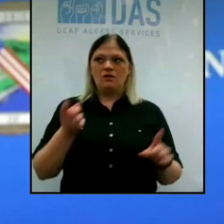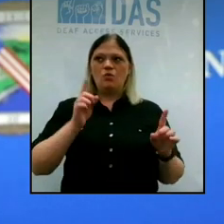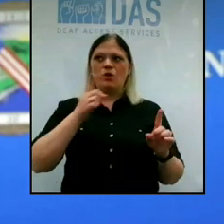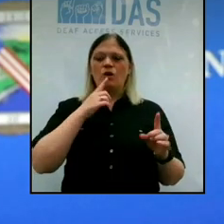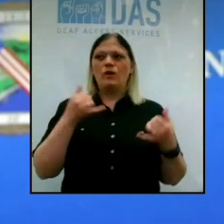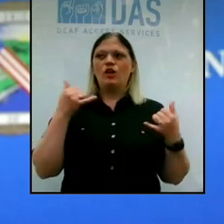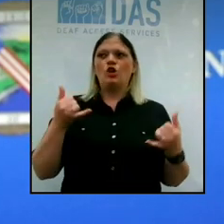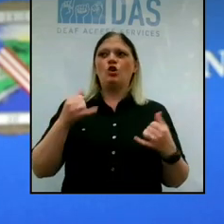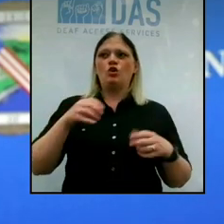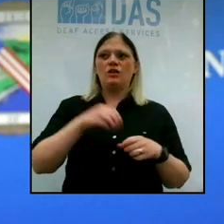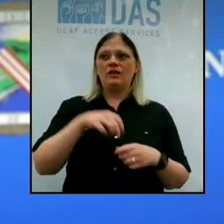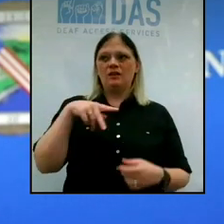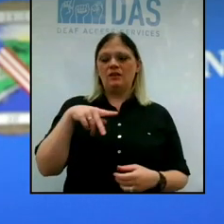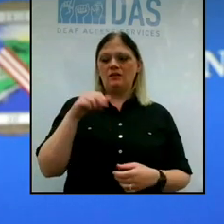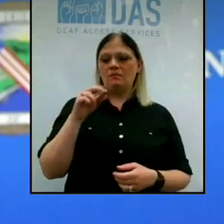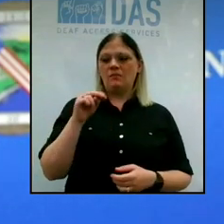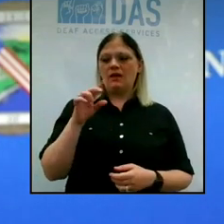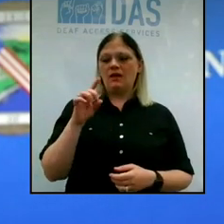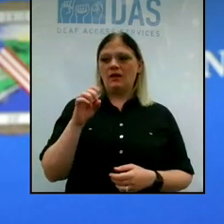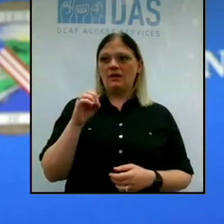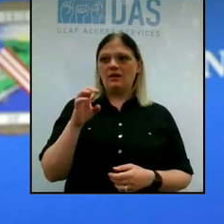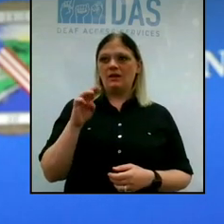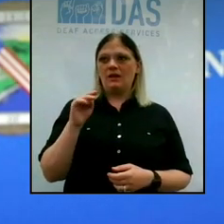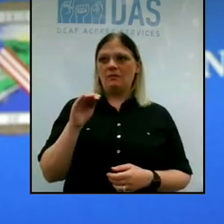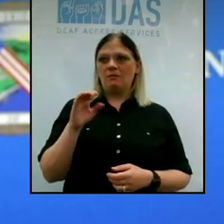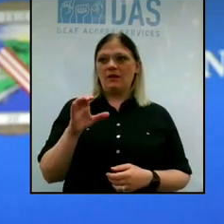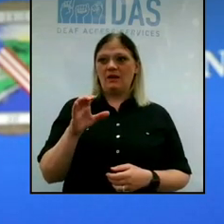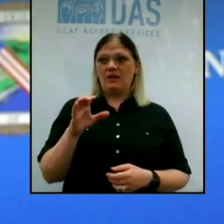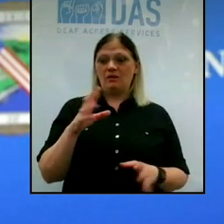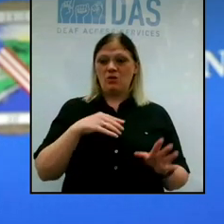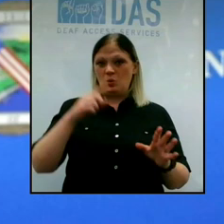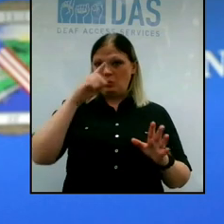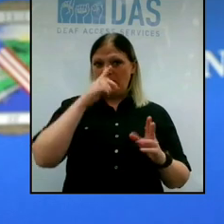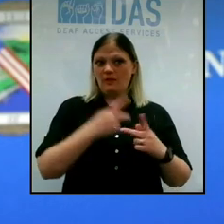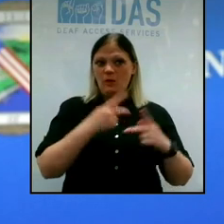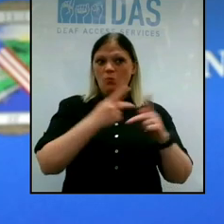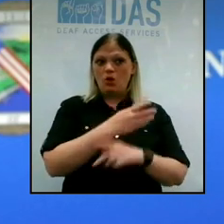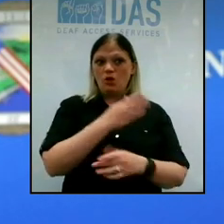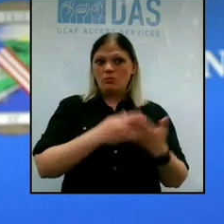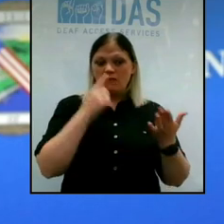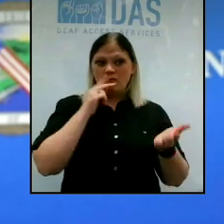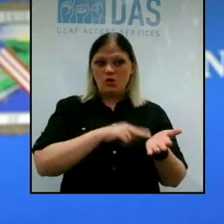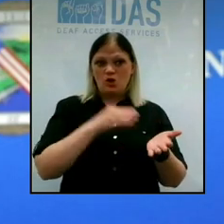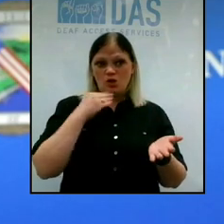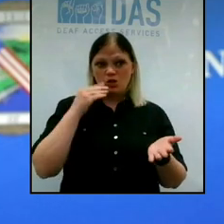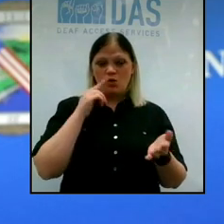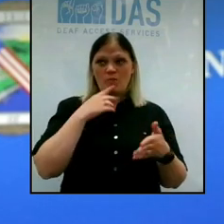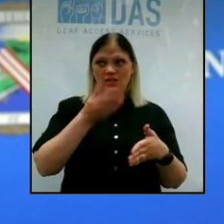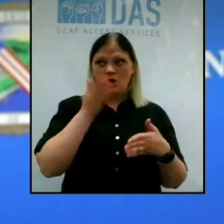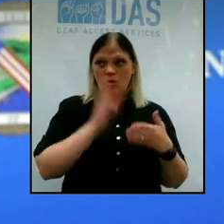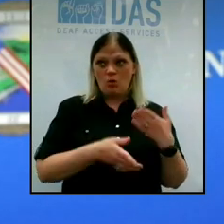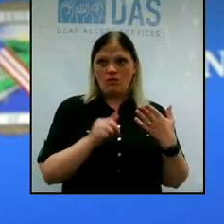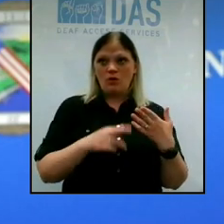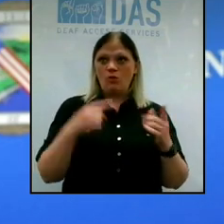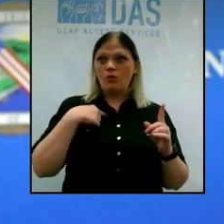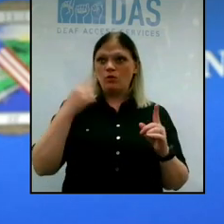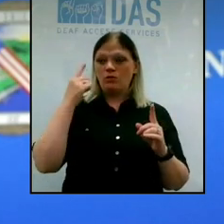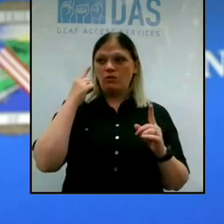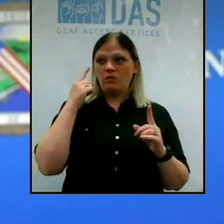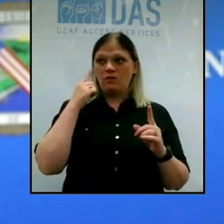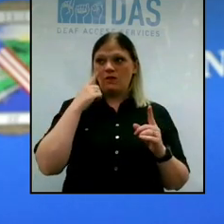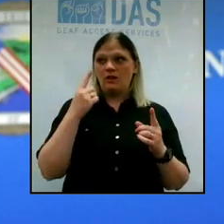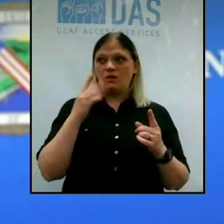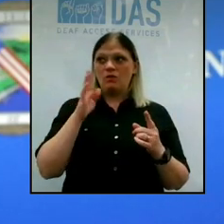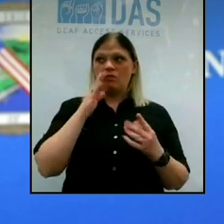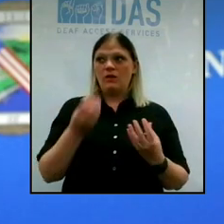in this pandemic, would you say that the worst is behind nursing homes in Erie County, or do you think that it could get even worse